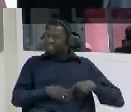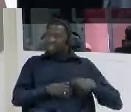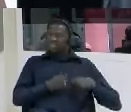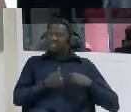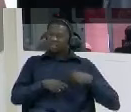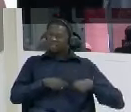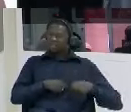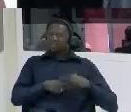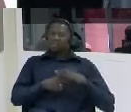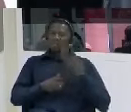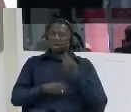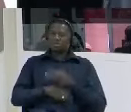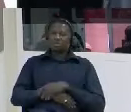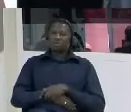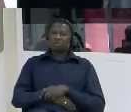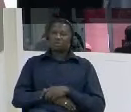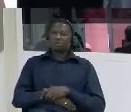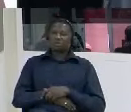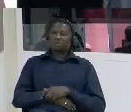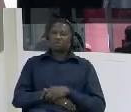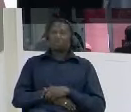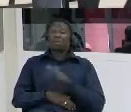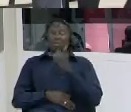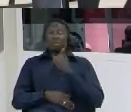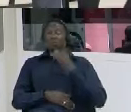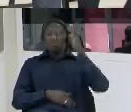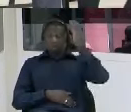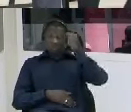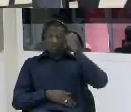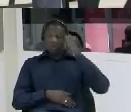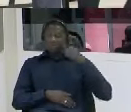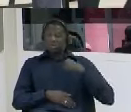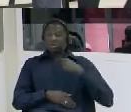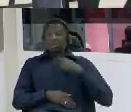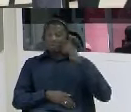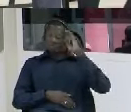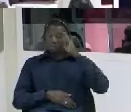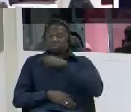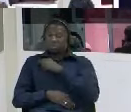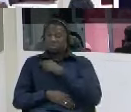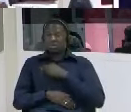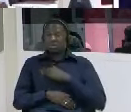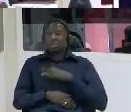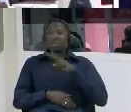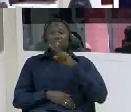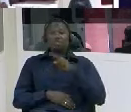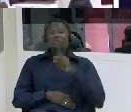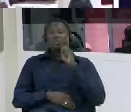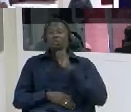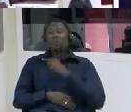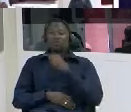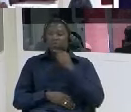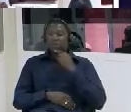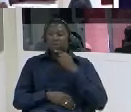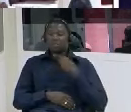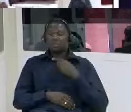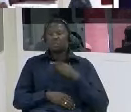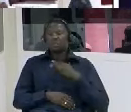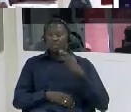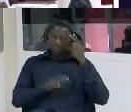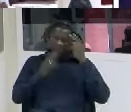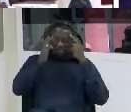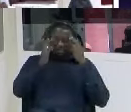brother is willing to give me one and uh arrangement are on the way i think very soon he will come over